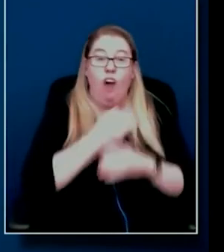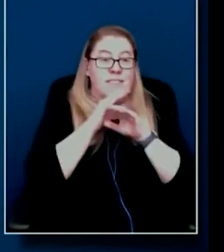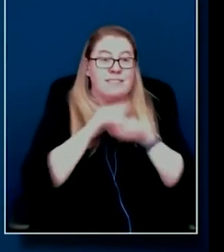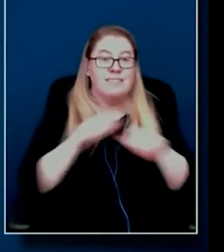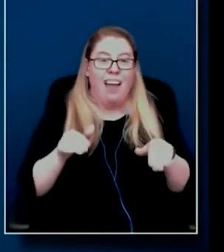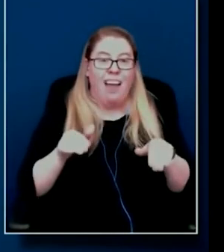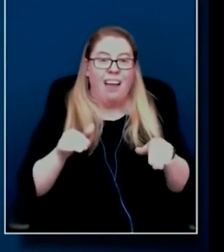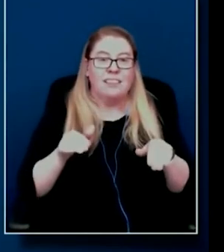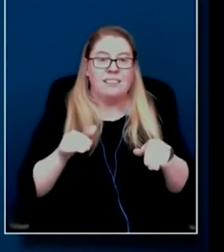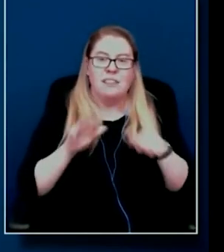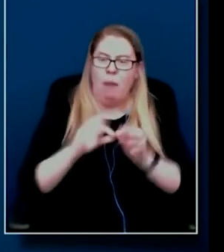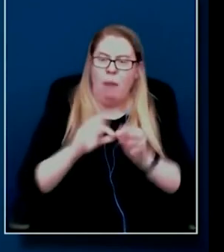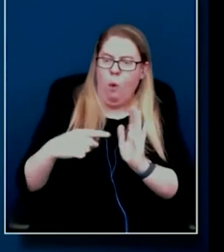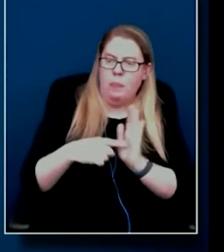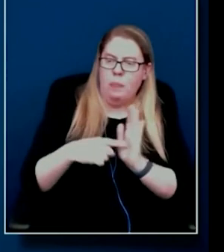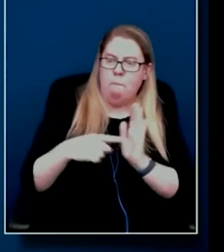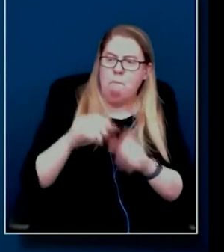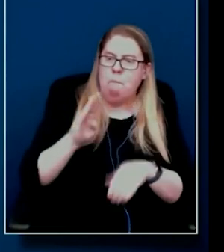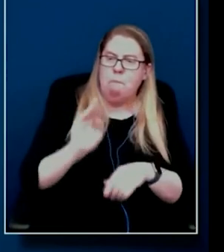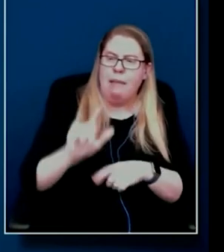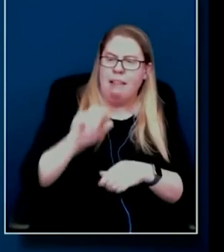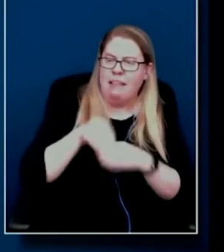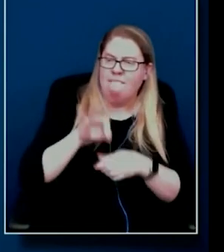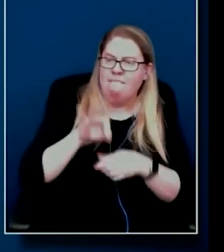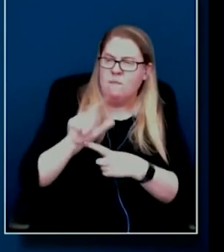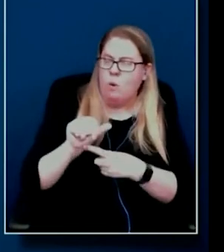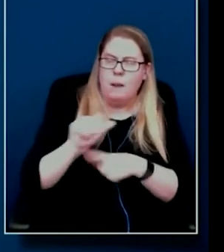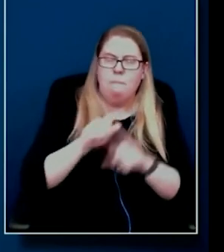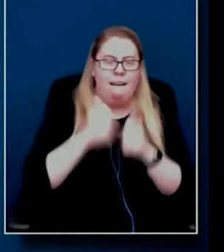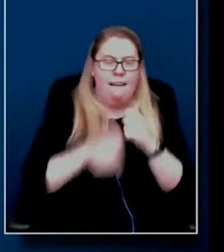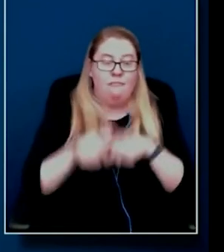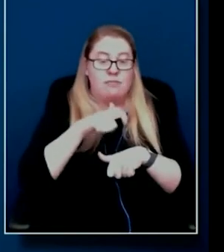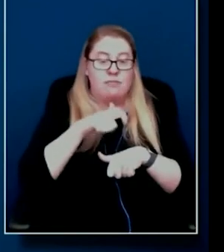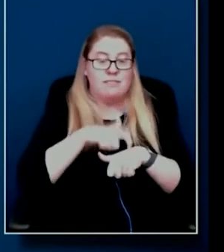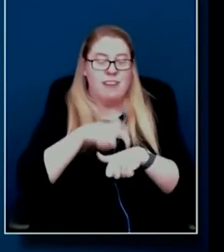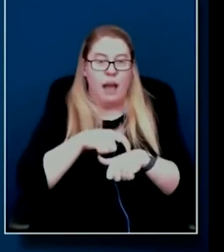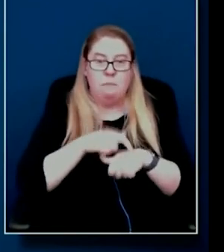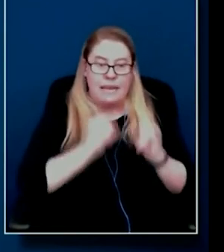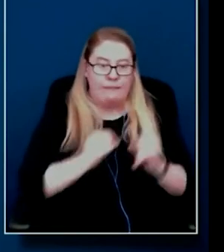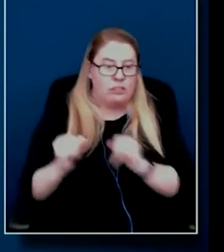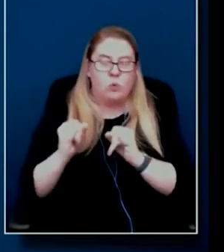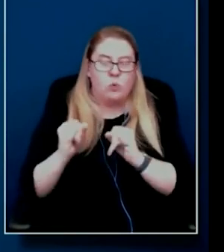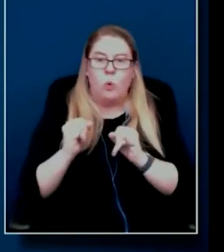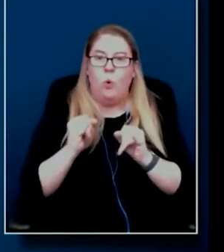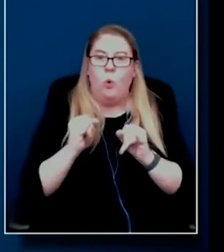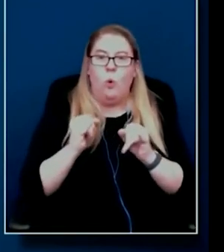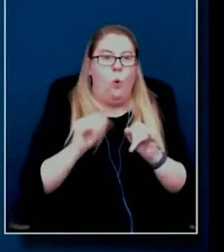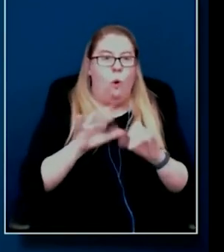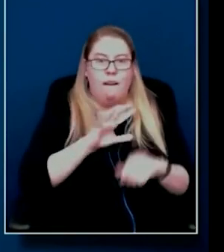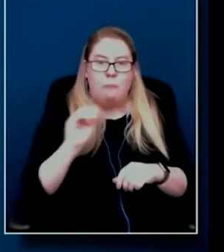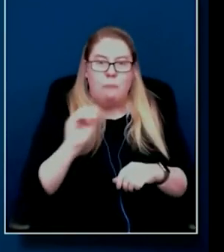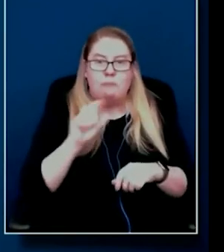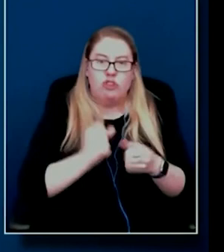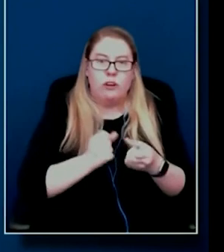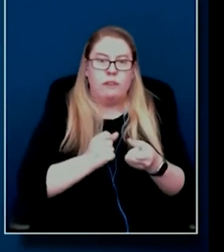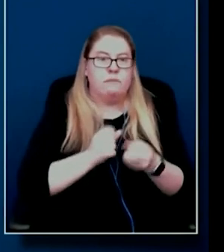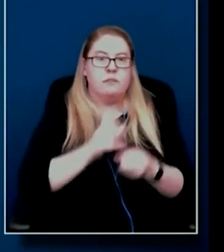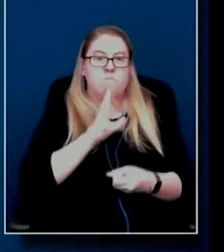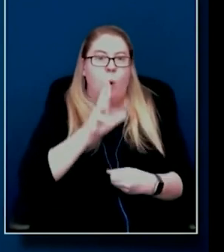the bill in Florida, but about every time an individual or institution that should have stood up for this community did not.